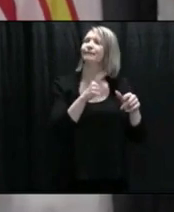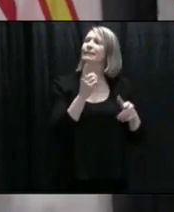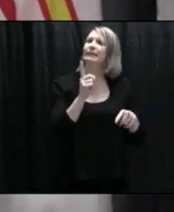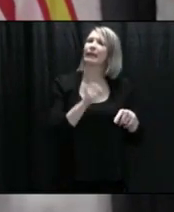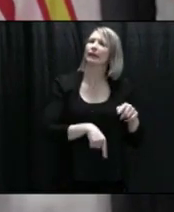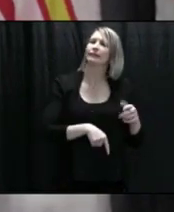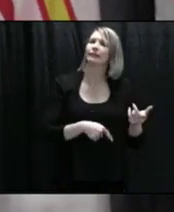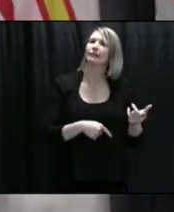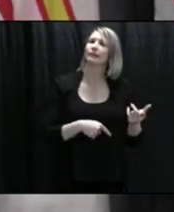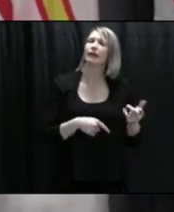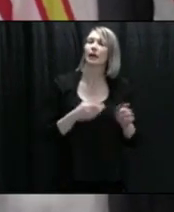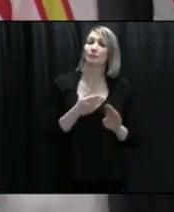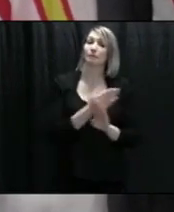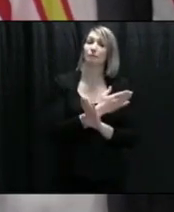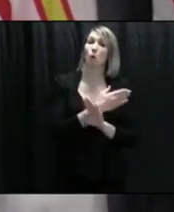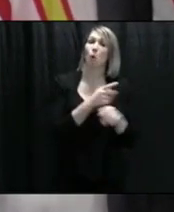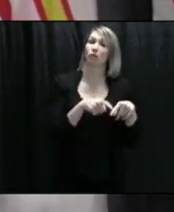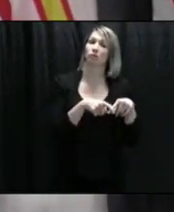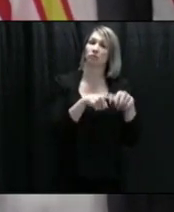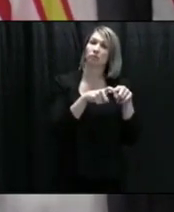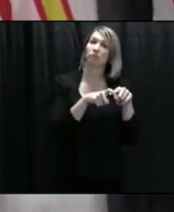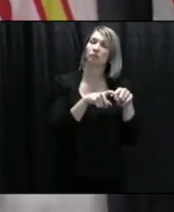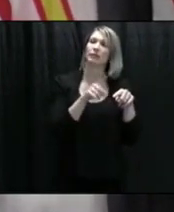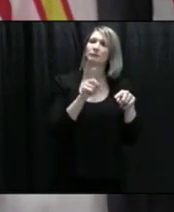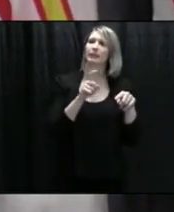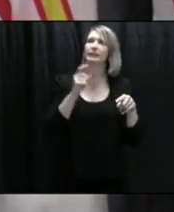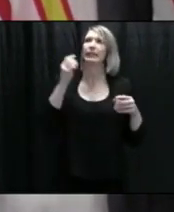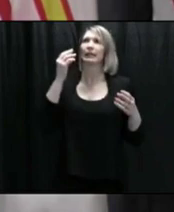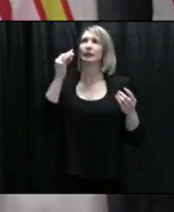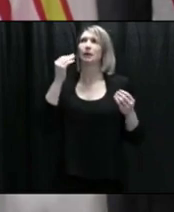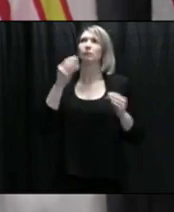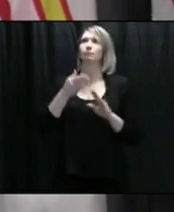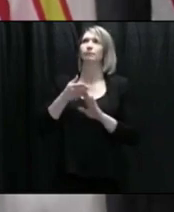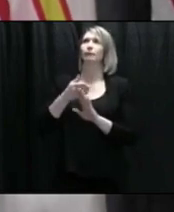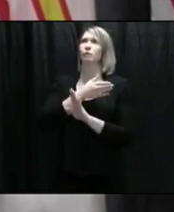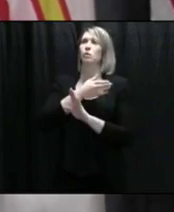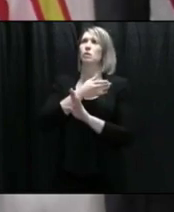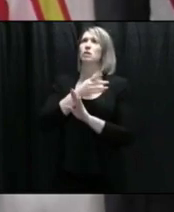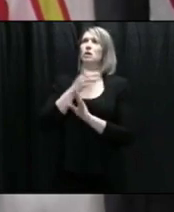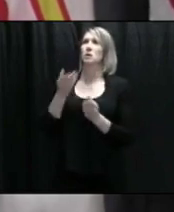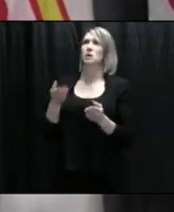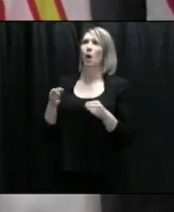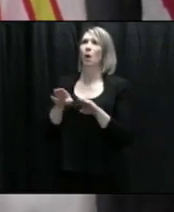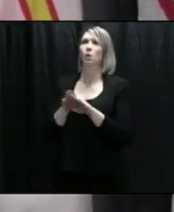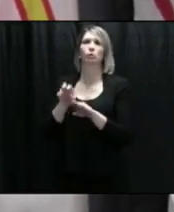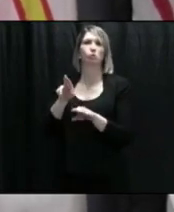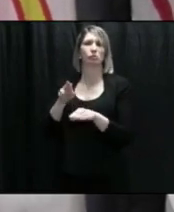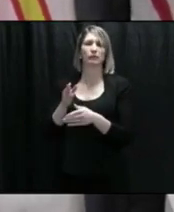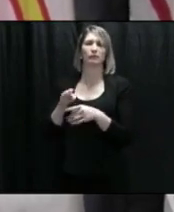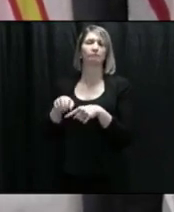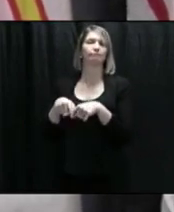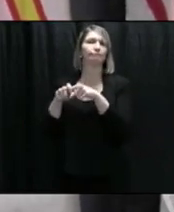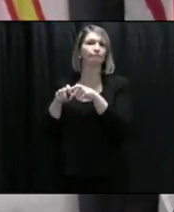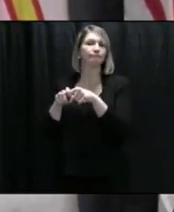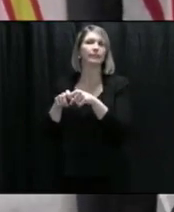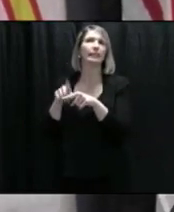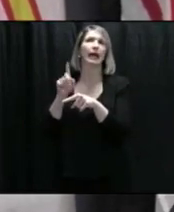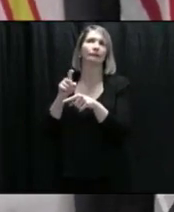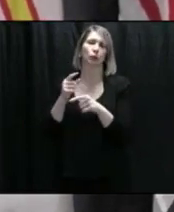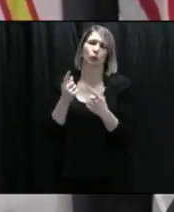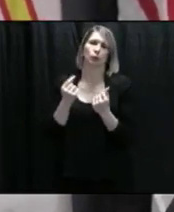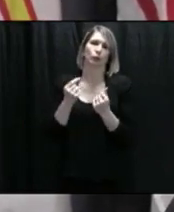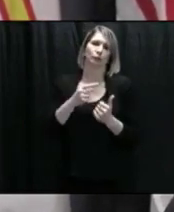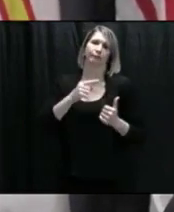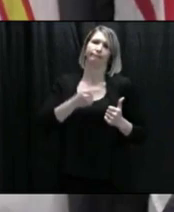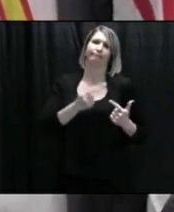making decisions like that. Many provinces have determined construction sites to be essential, and that's happened across. And